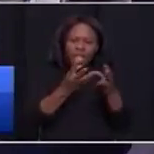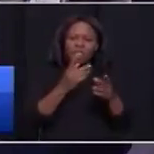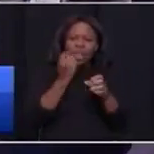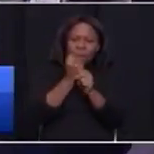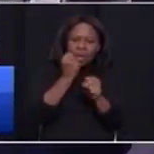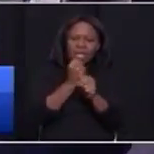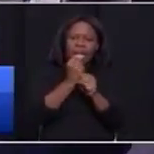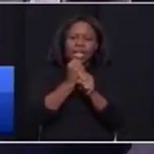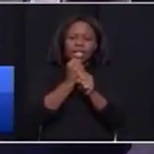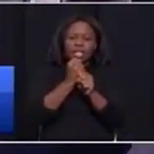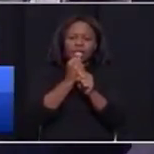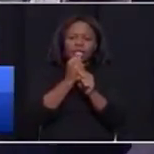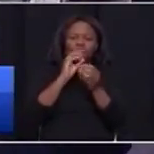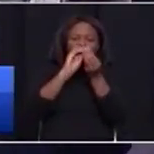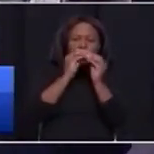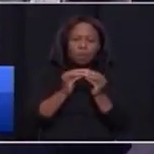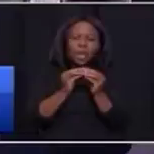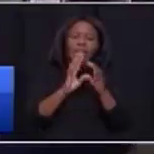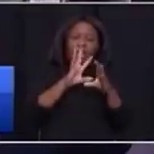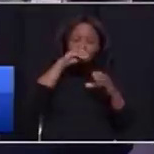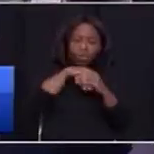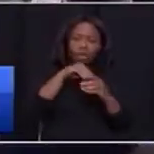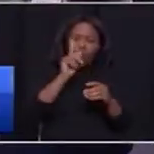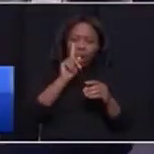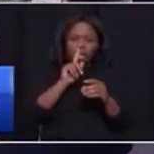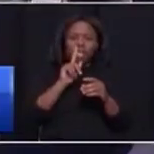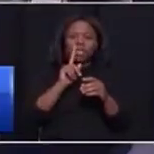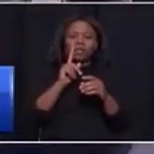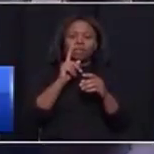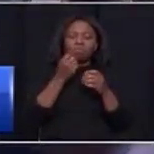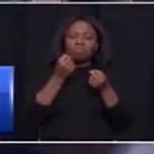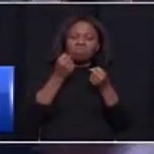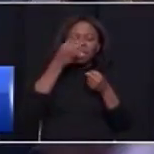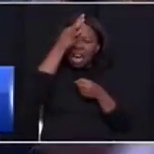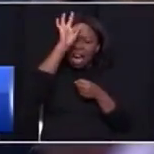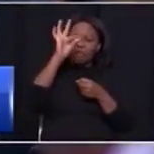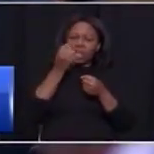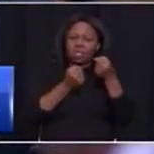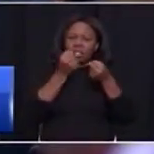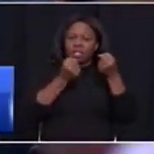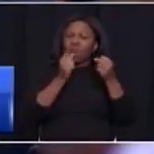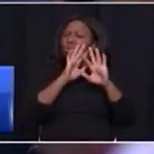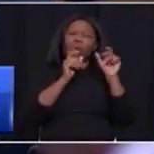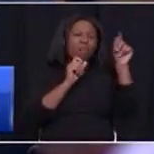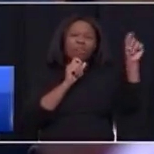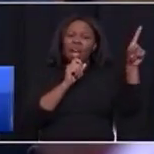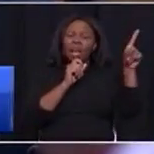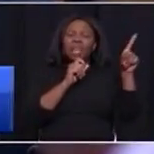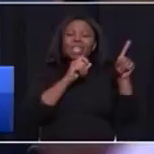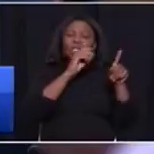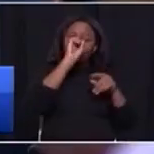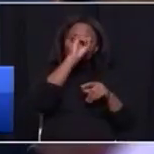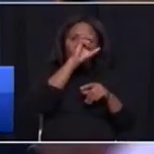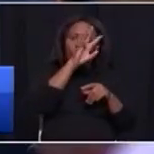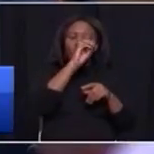facilities, including the vehicles of government. Not far from here, at the Soweto Empowerment Zone,